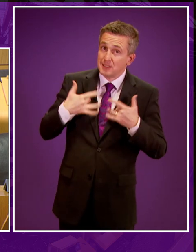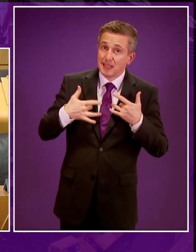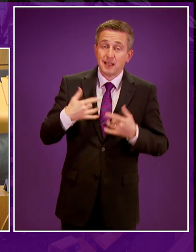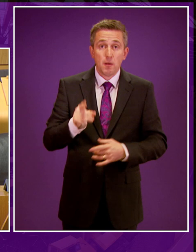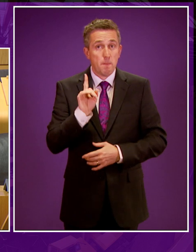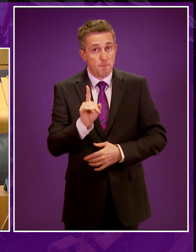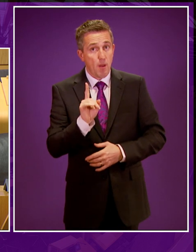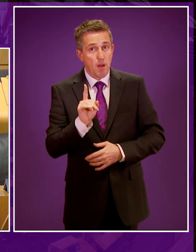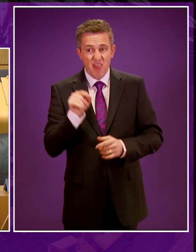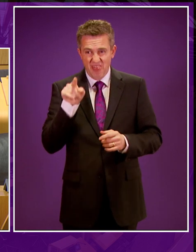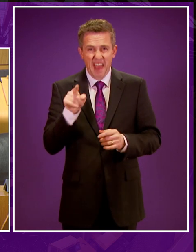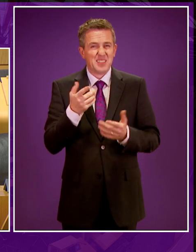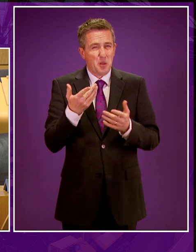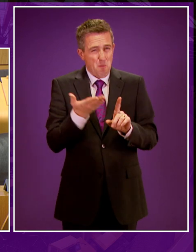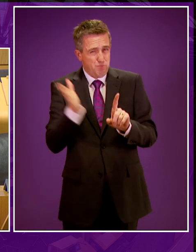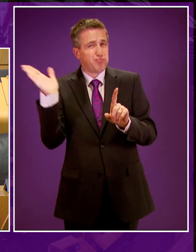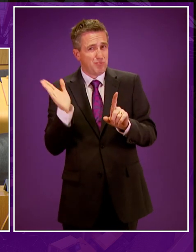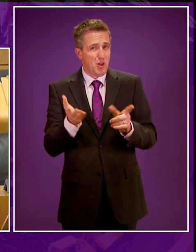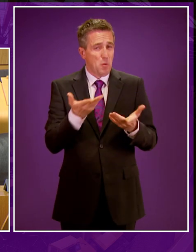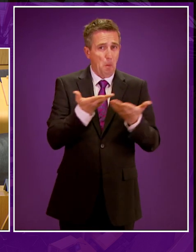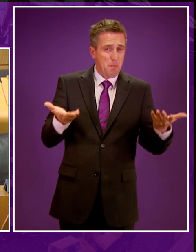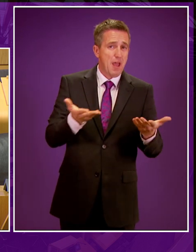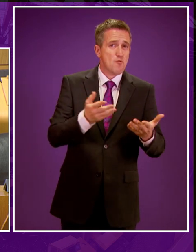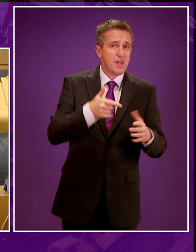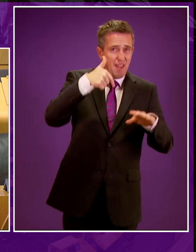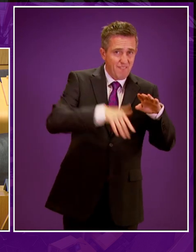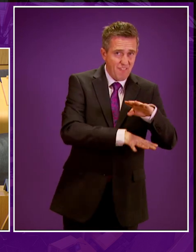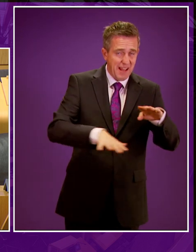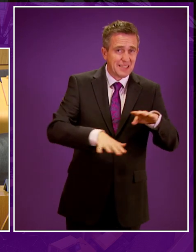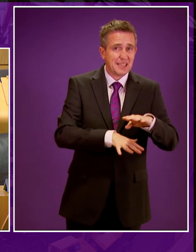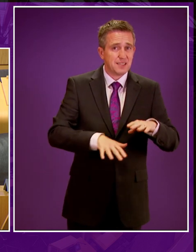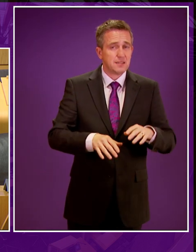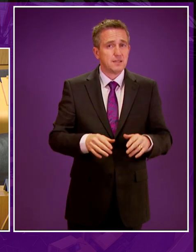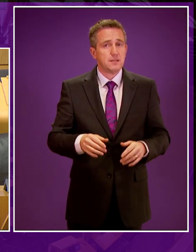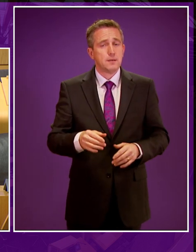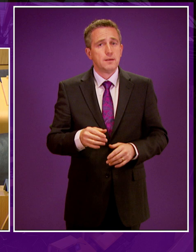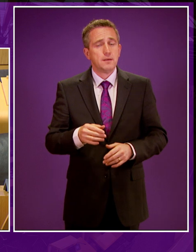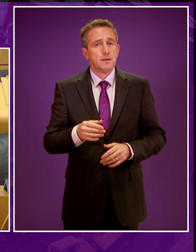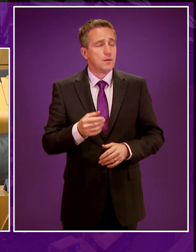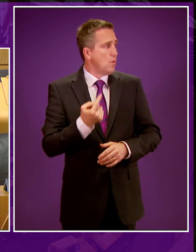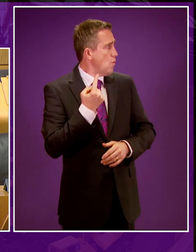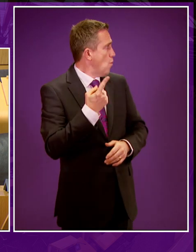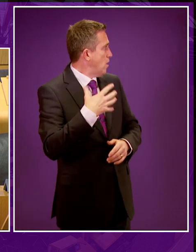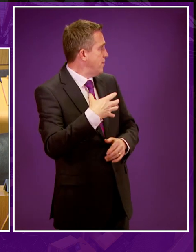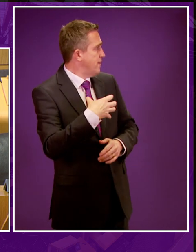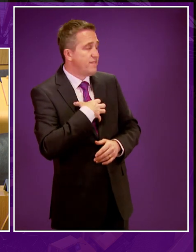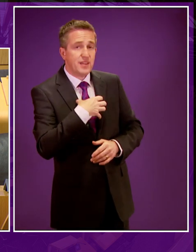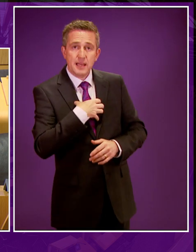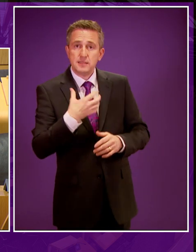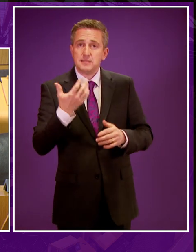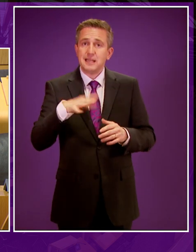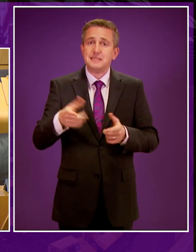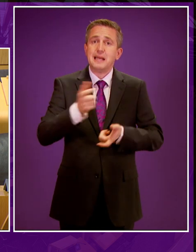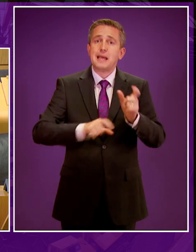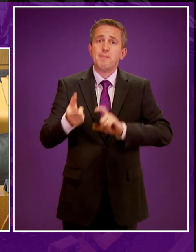decidedly more unconventional than fracking is. One of the most commonly expressed fears and that has been expressed today about fracking is the use of